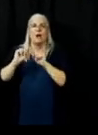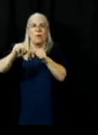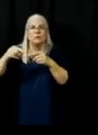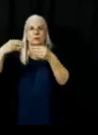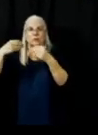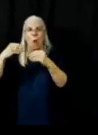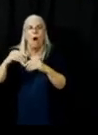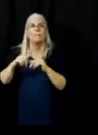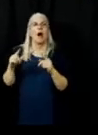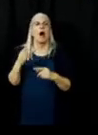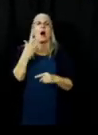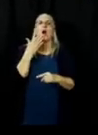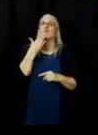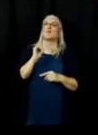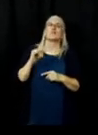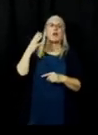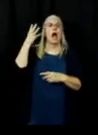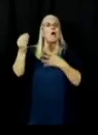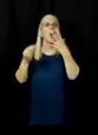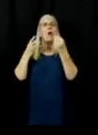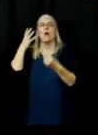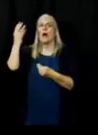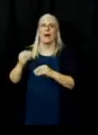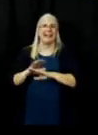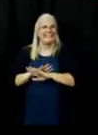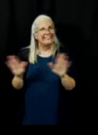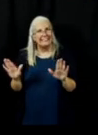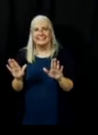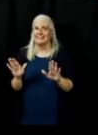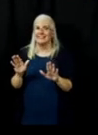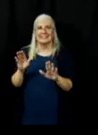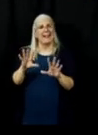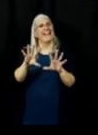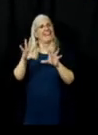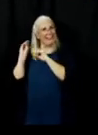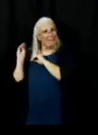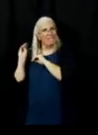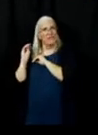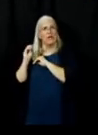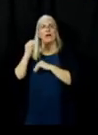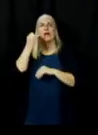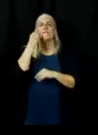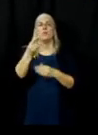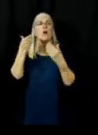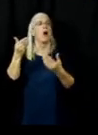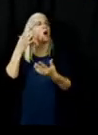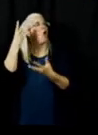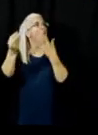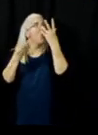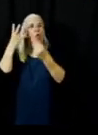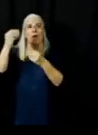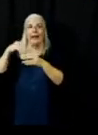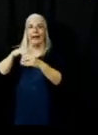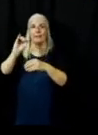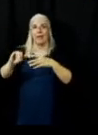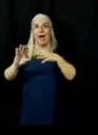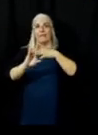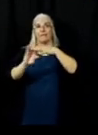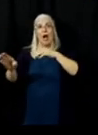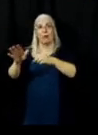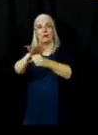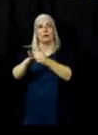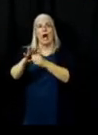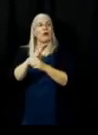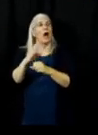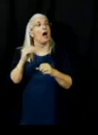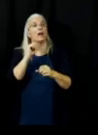an evacuated area and you're conducting criminal activity we will arrest you period okay I